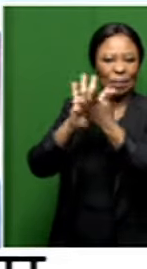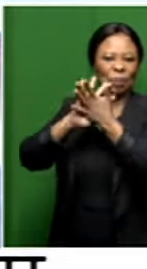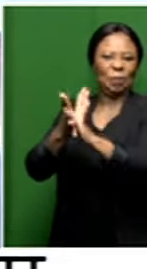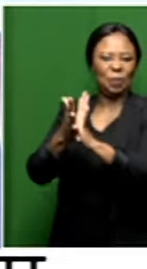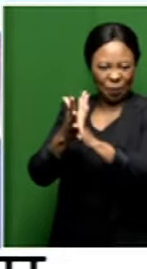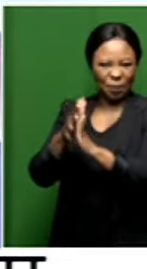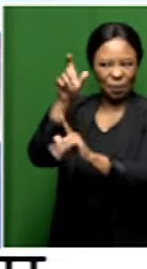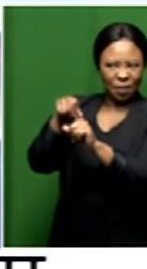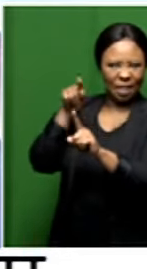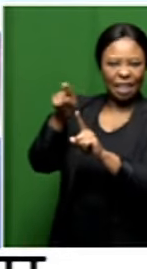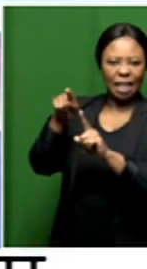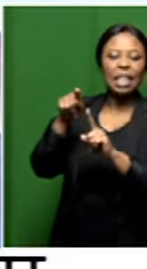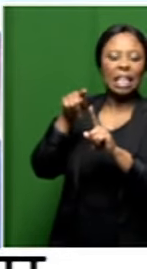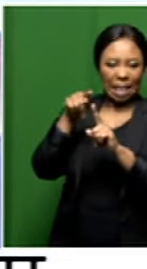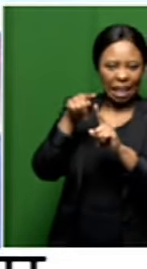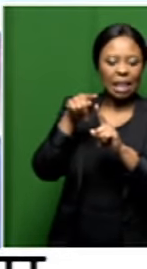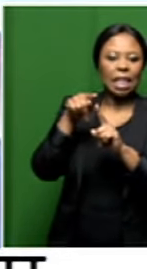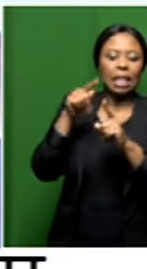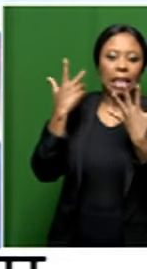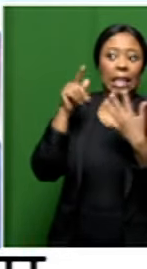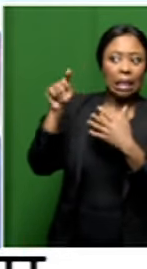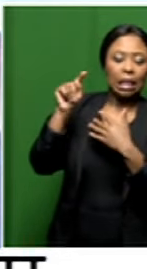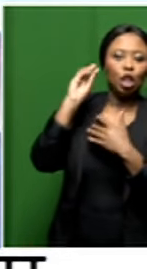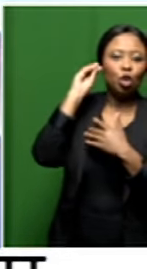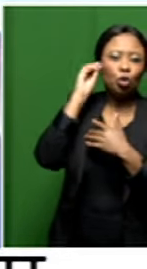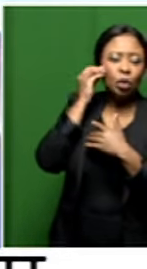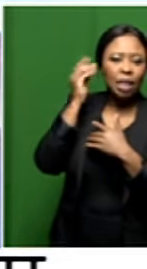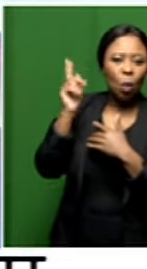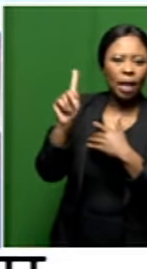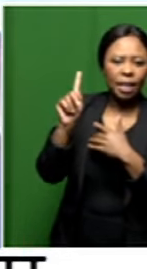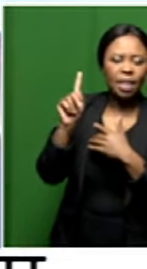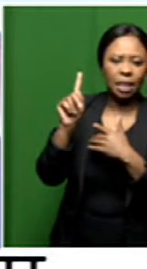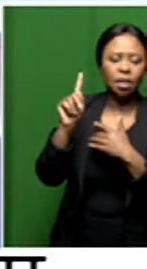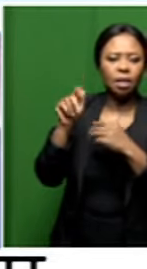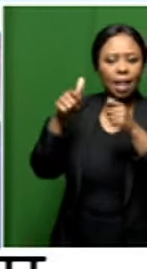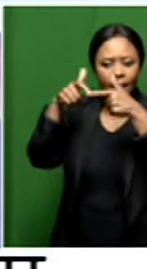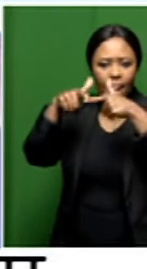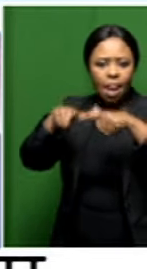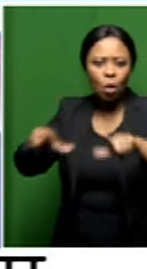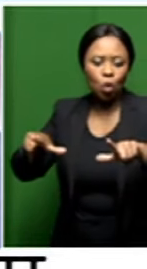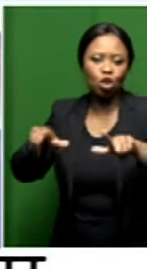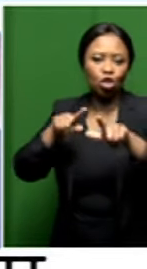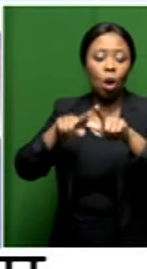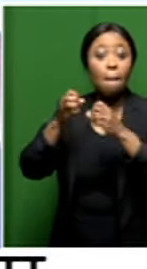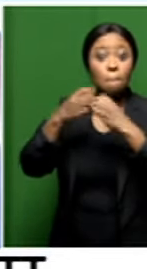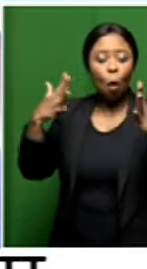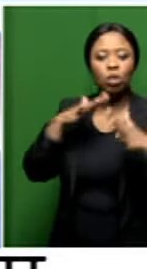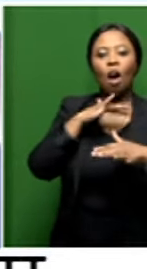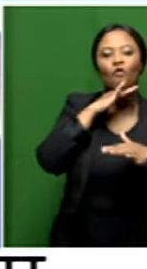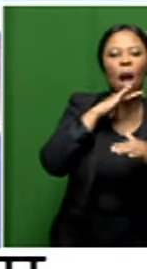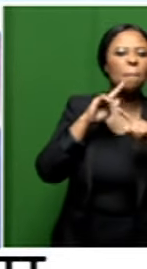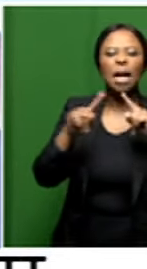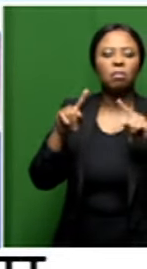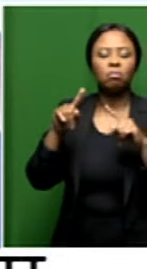is interested in in the intricacies of language, mostly Afrikaans, but not only